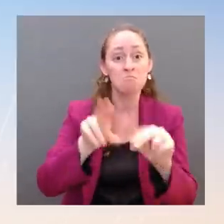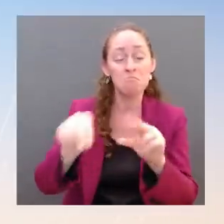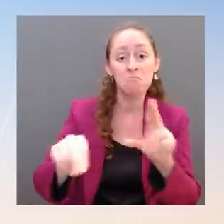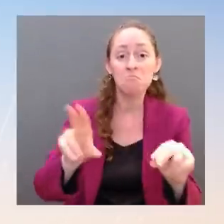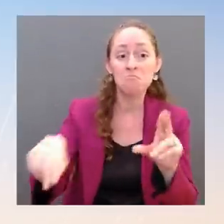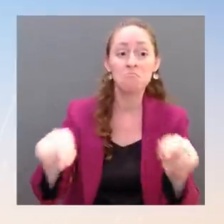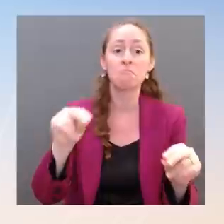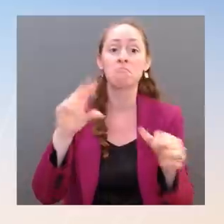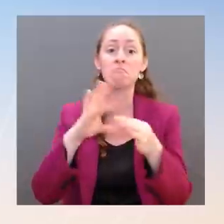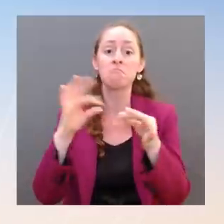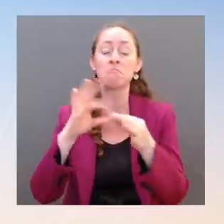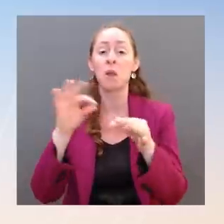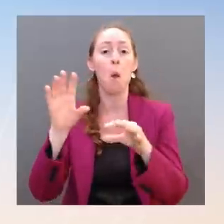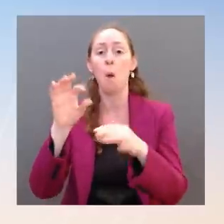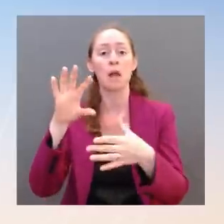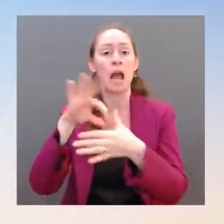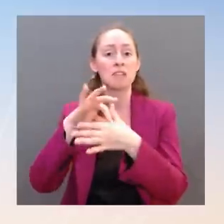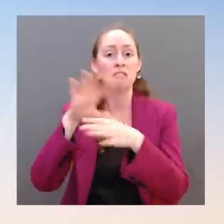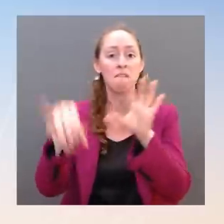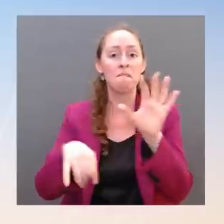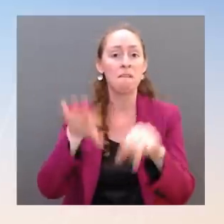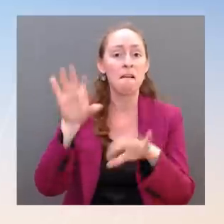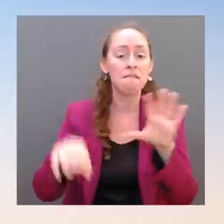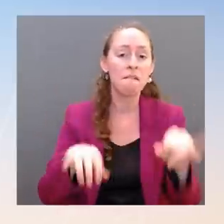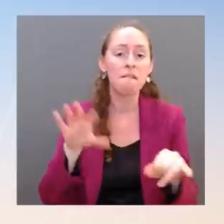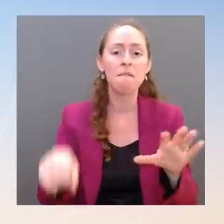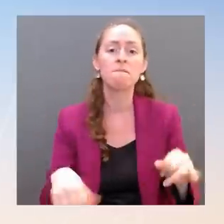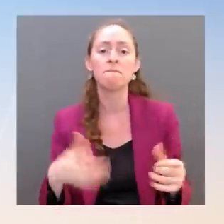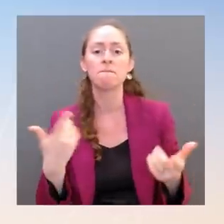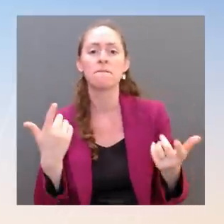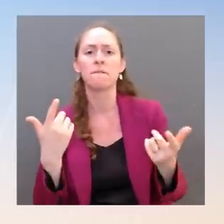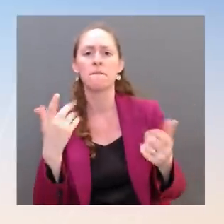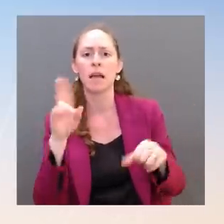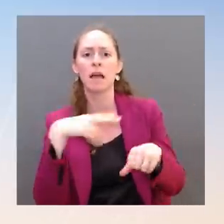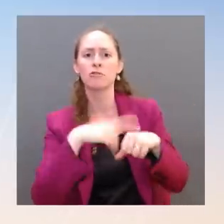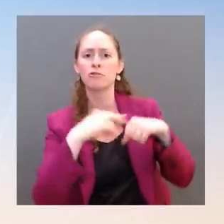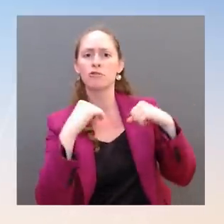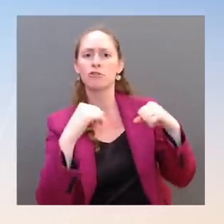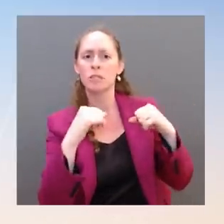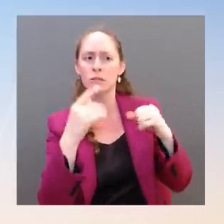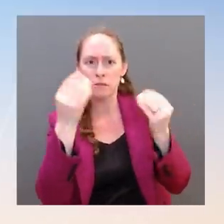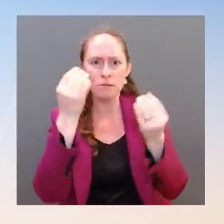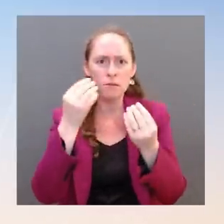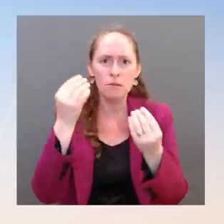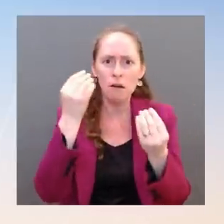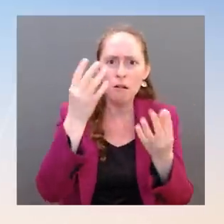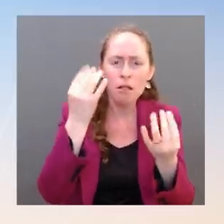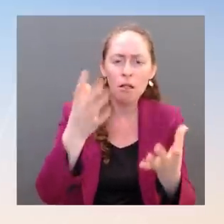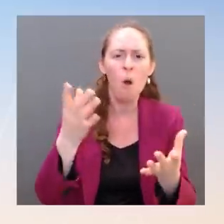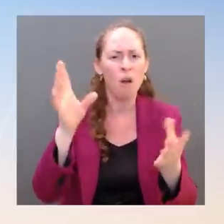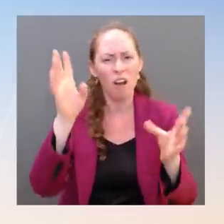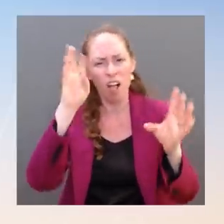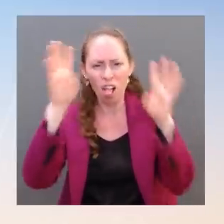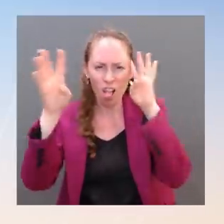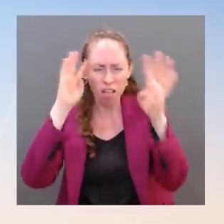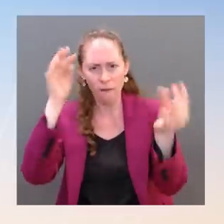updated on how misinformation is affecting the tree the threat the threat environment. She has strong credentials and